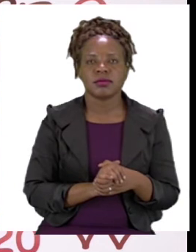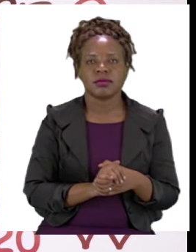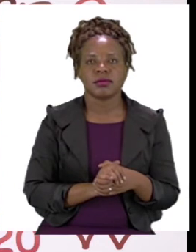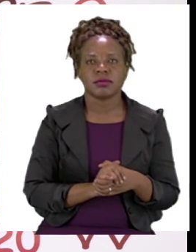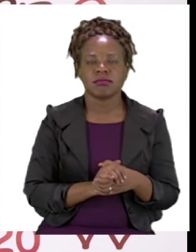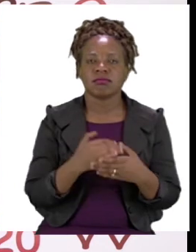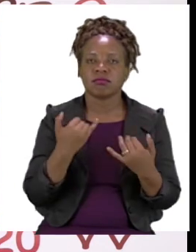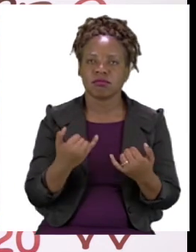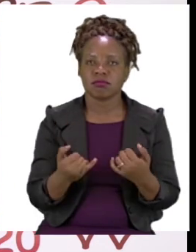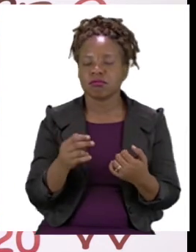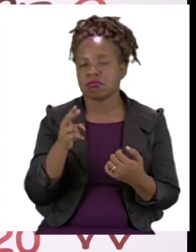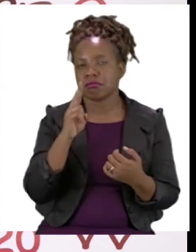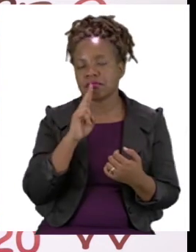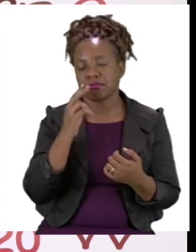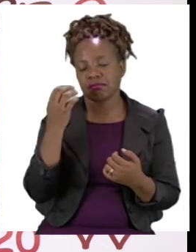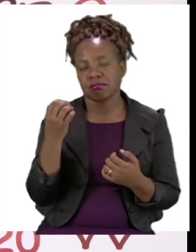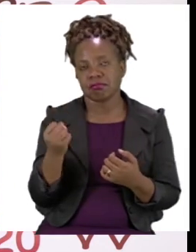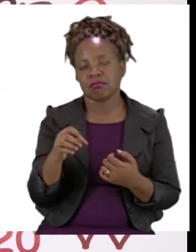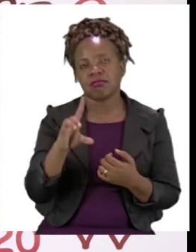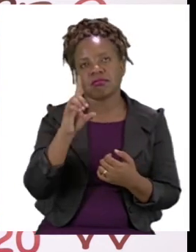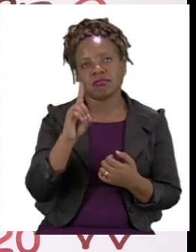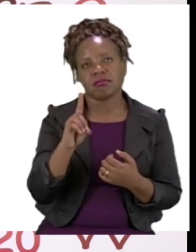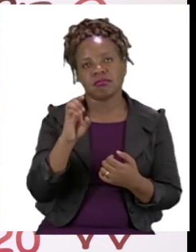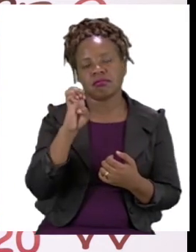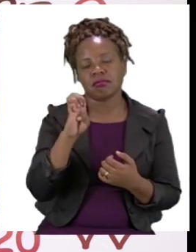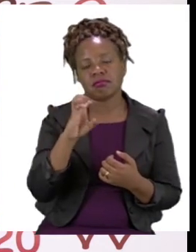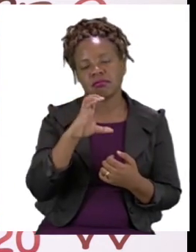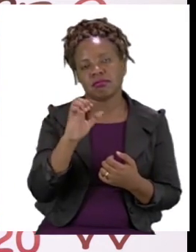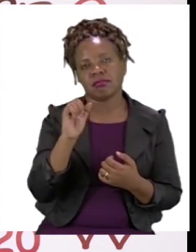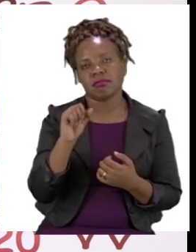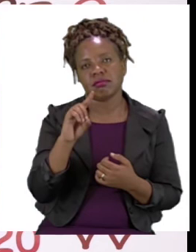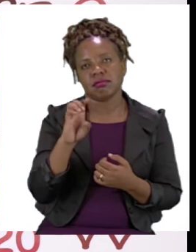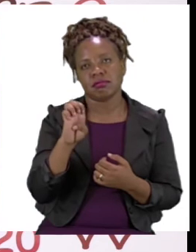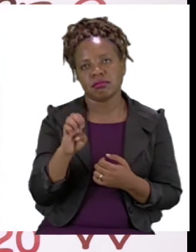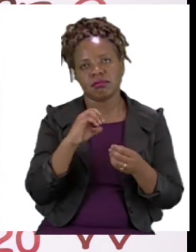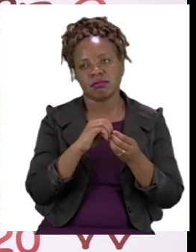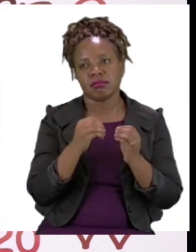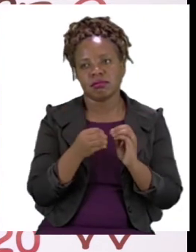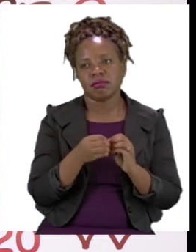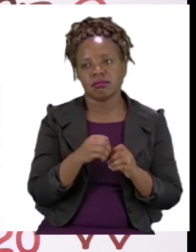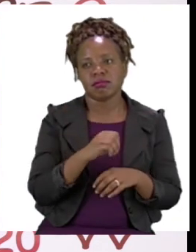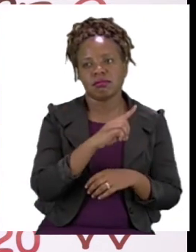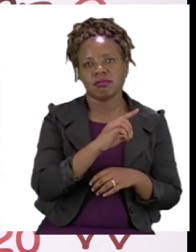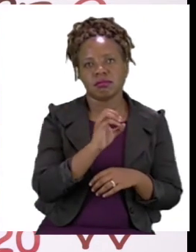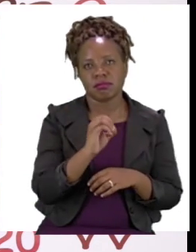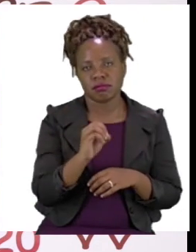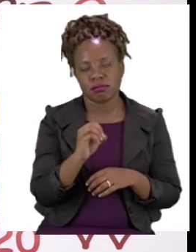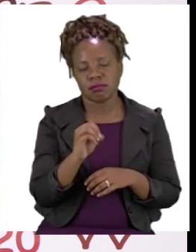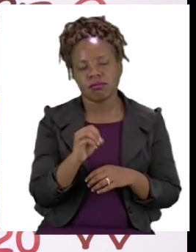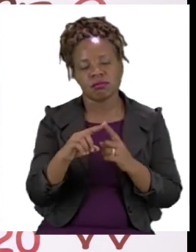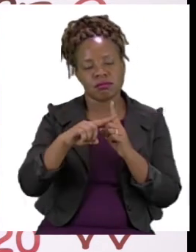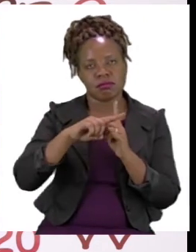decade numbers. It now says 10 plus 10 equals 20.